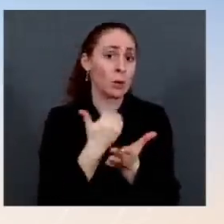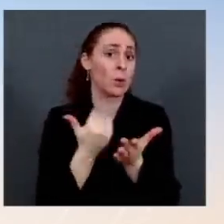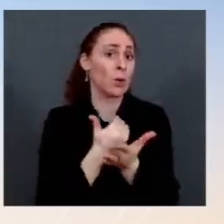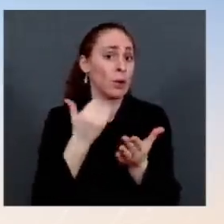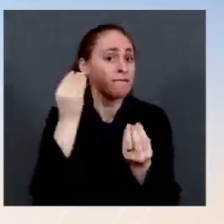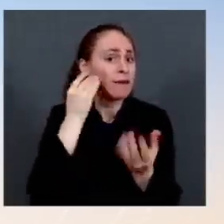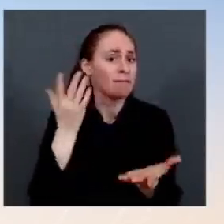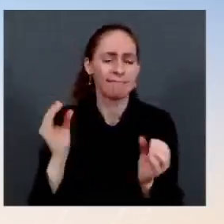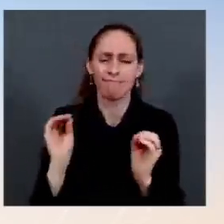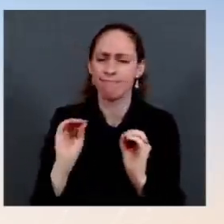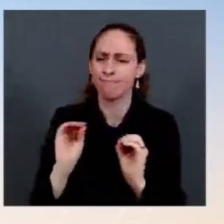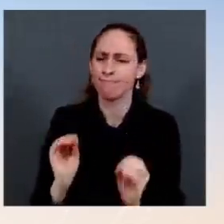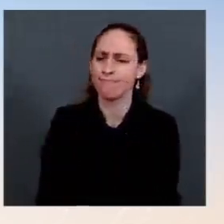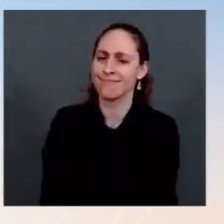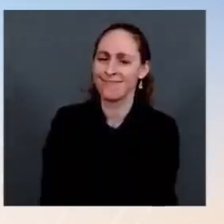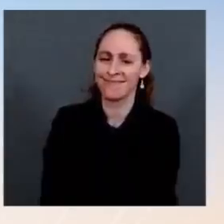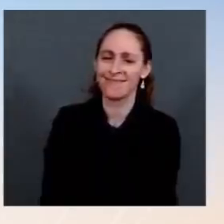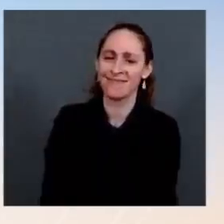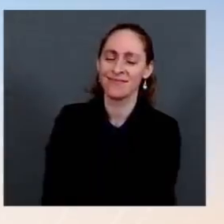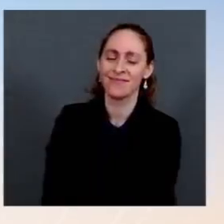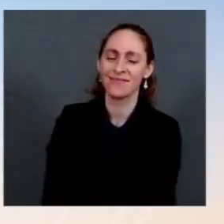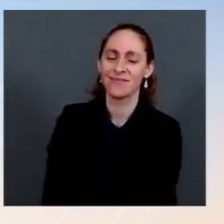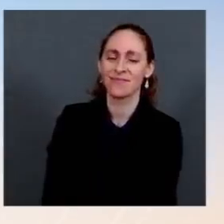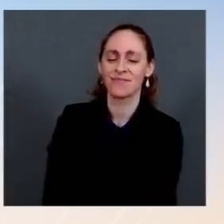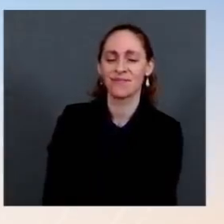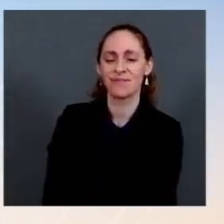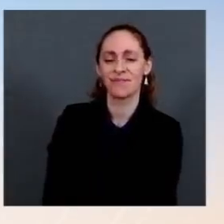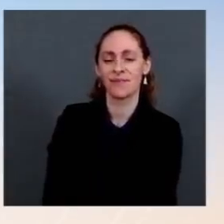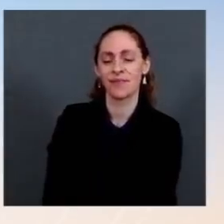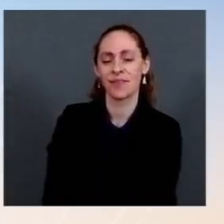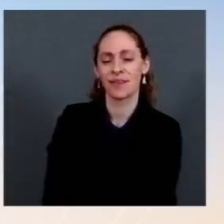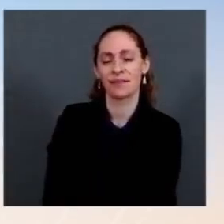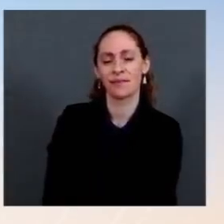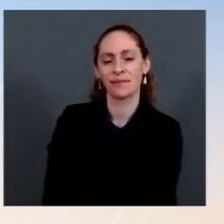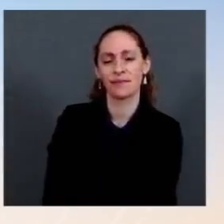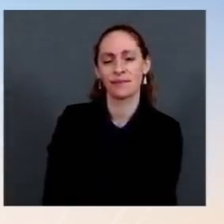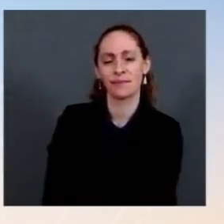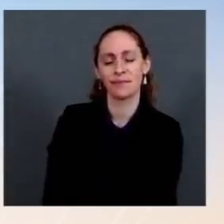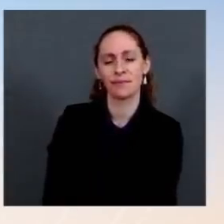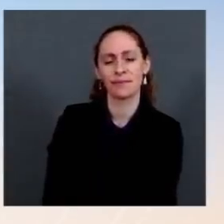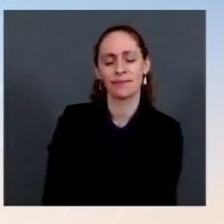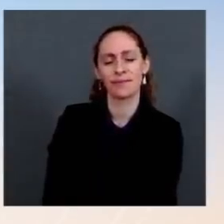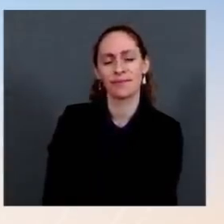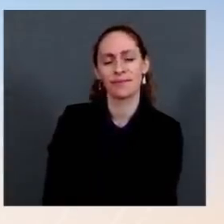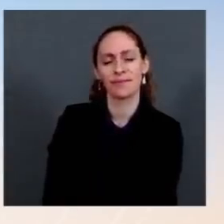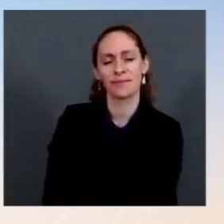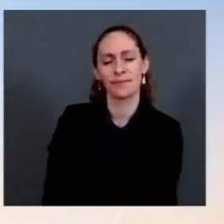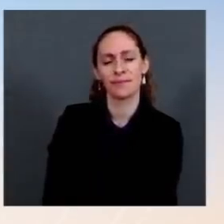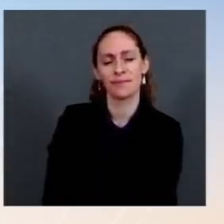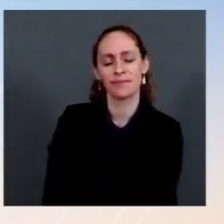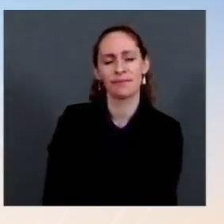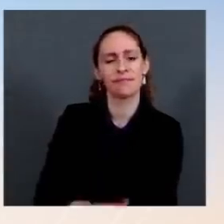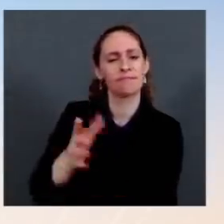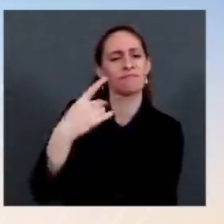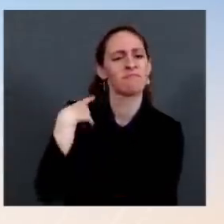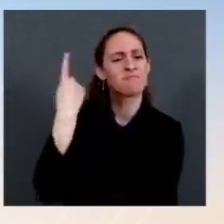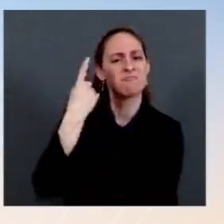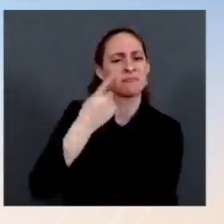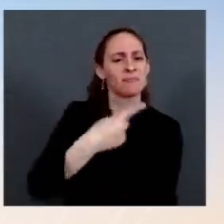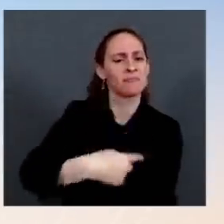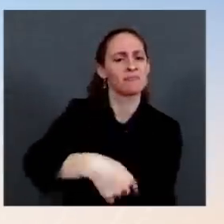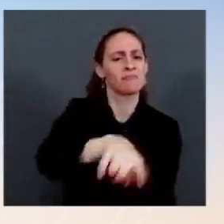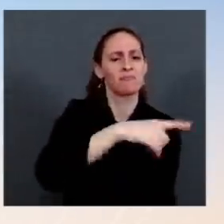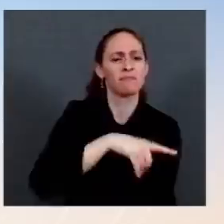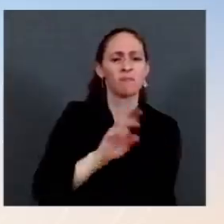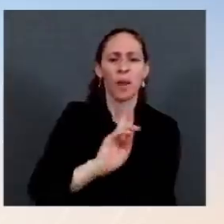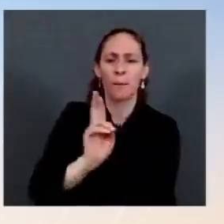were texting the Chief of Staff Meadows, along with prominent Fox News host, head of the during the January 6th